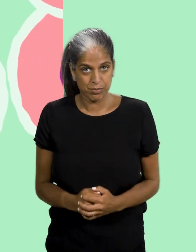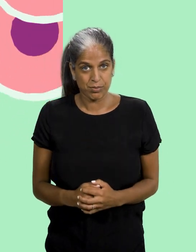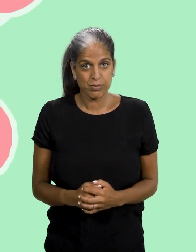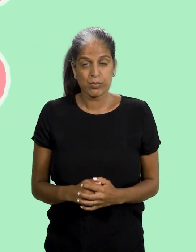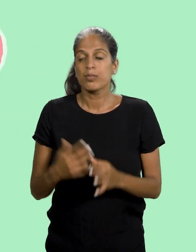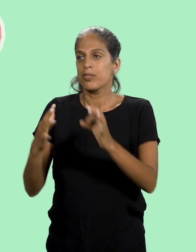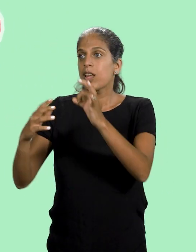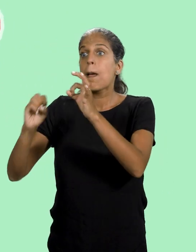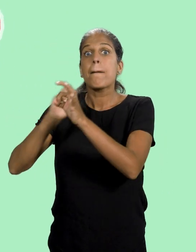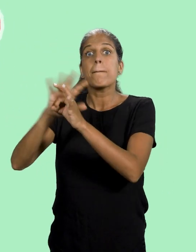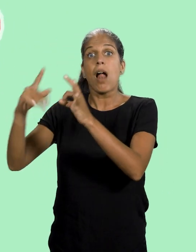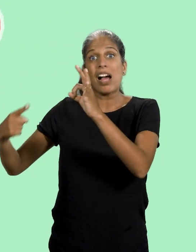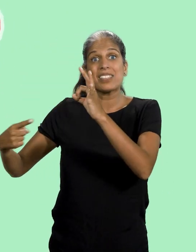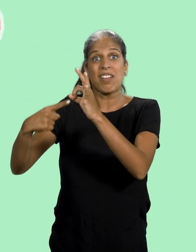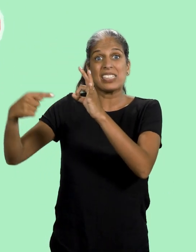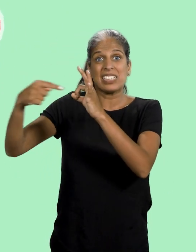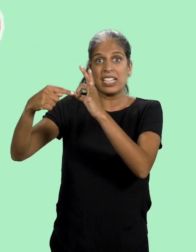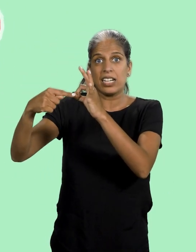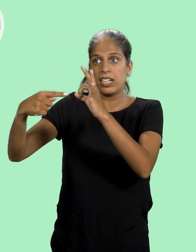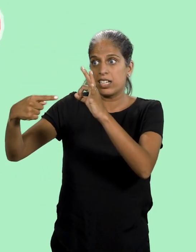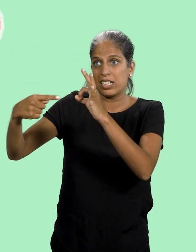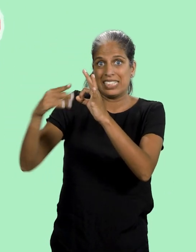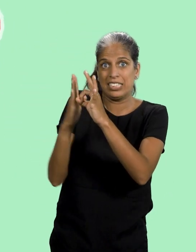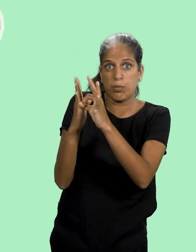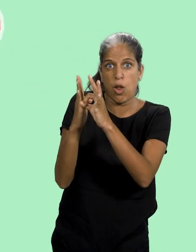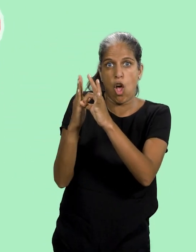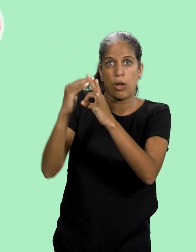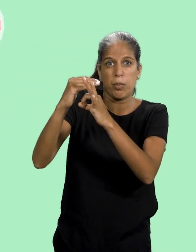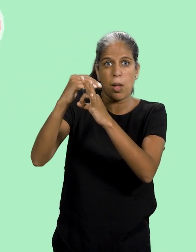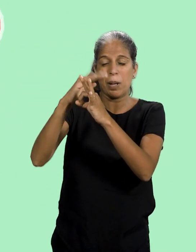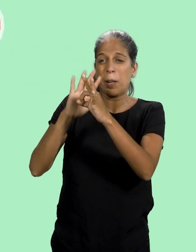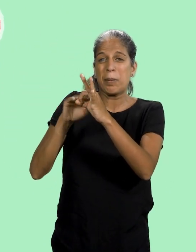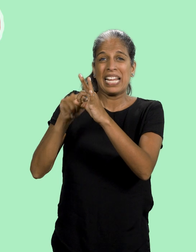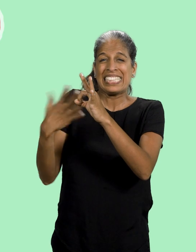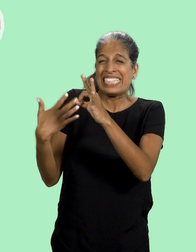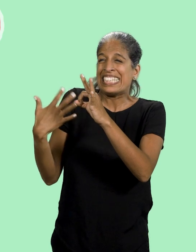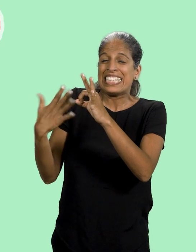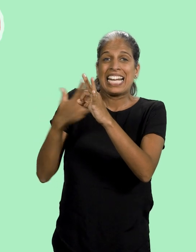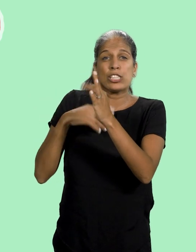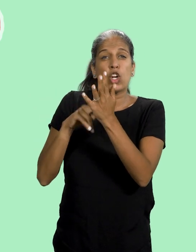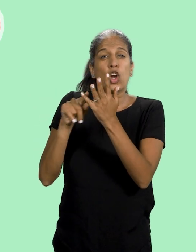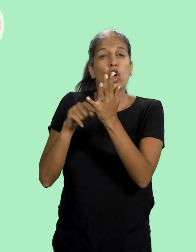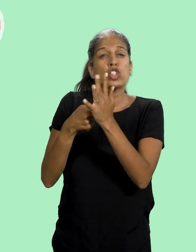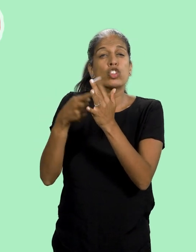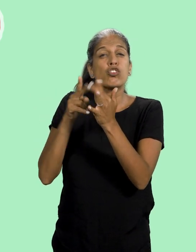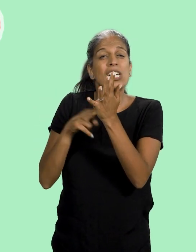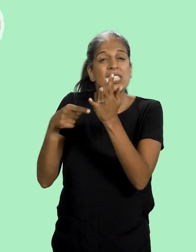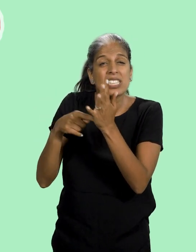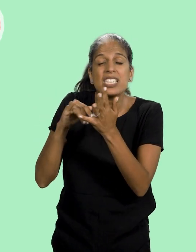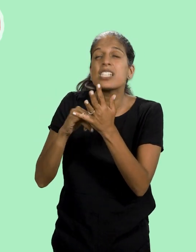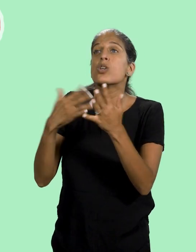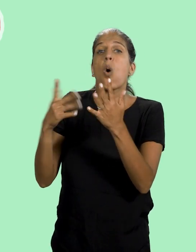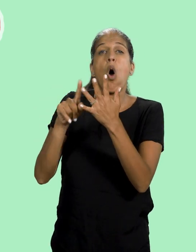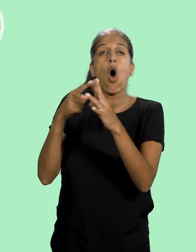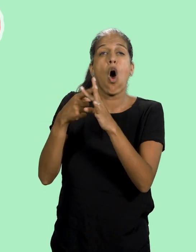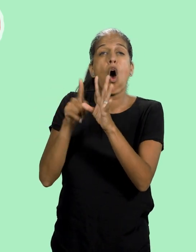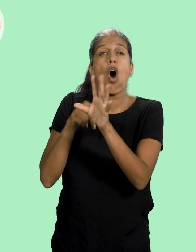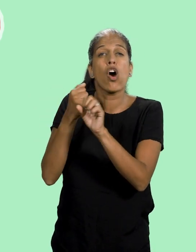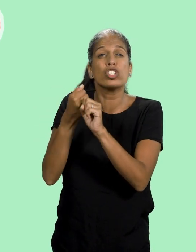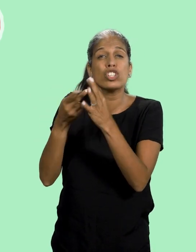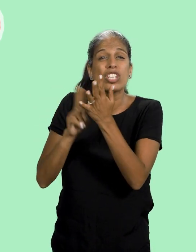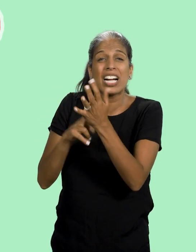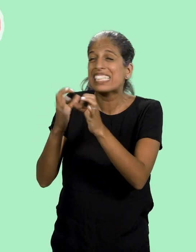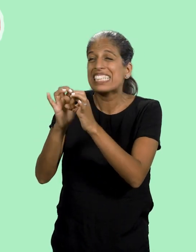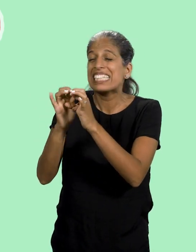They can block new blood vessels growing. This stops the cancer of nutrients and oxygen. This can slow the growth of